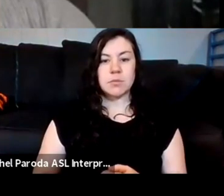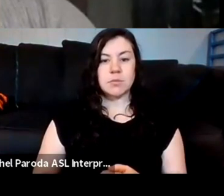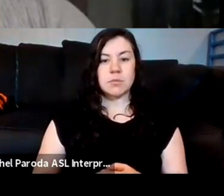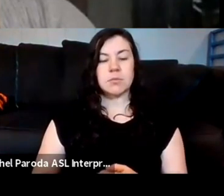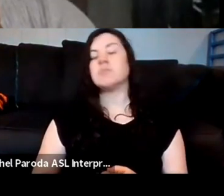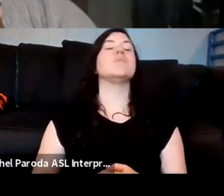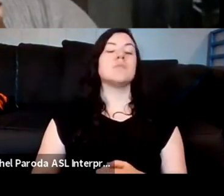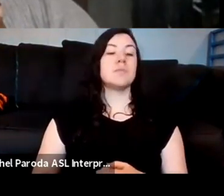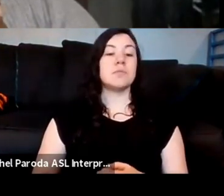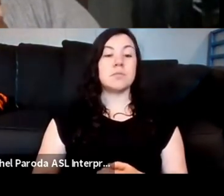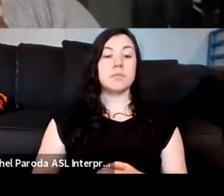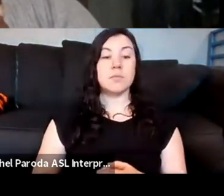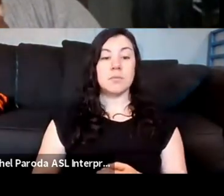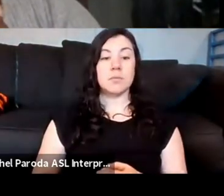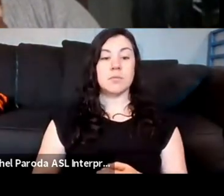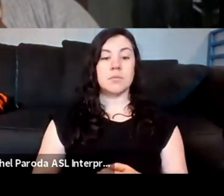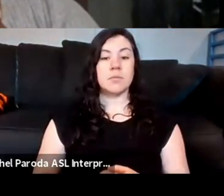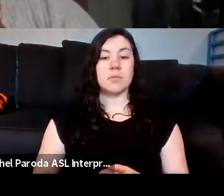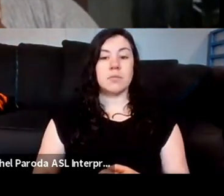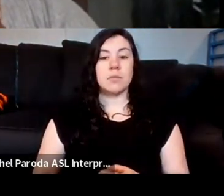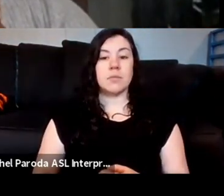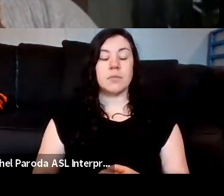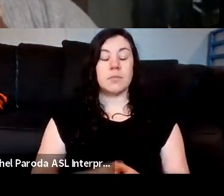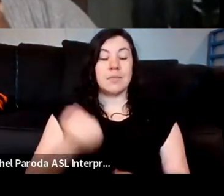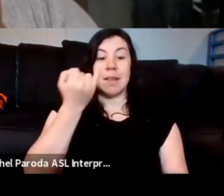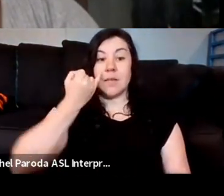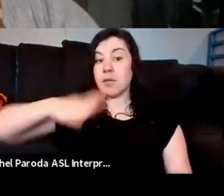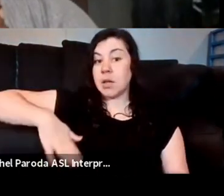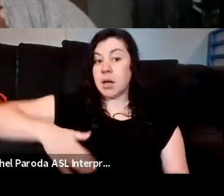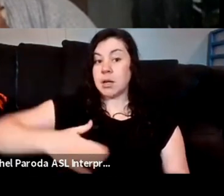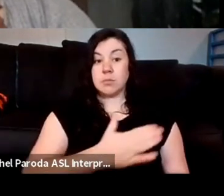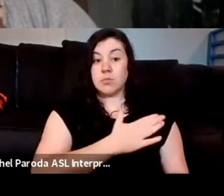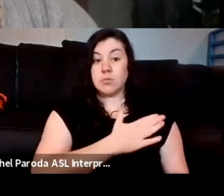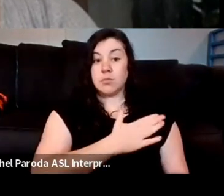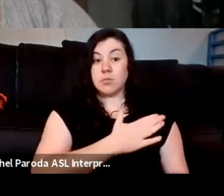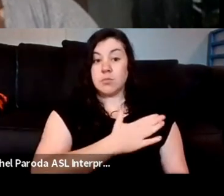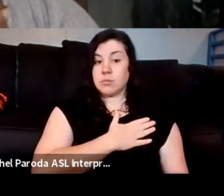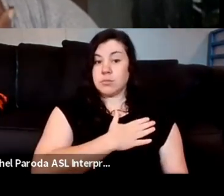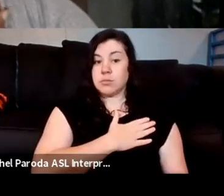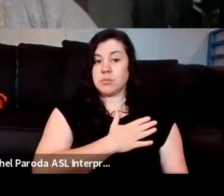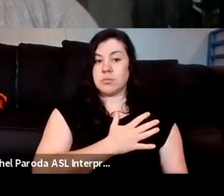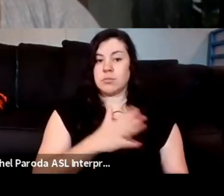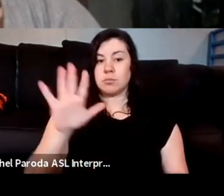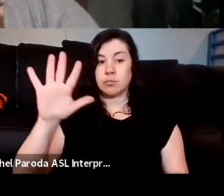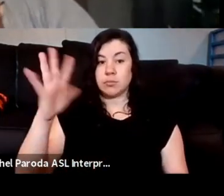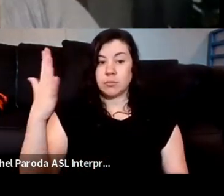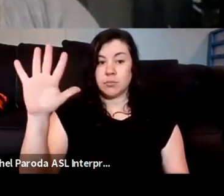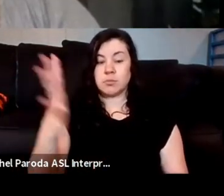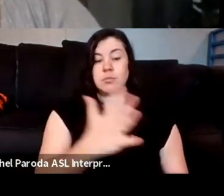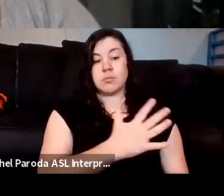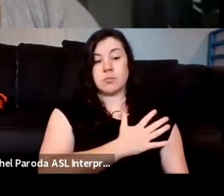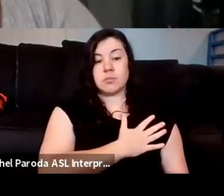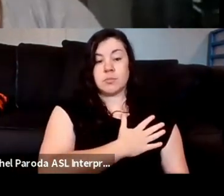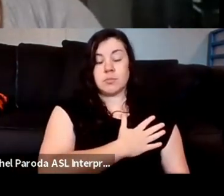And then if you don't already have one hand on your heart, I'm going to ask you to place that open palm at your heart, feeling your heartbeat